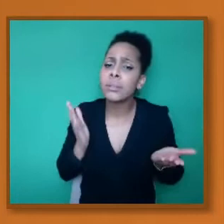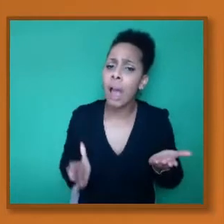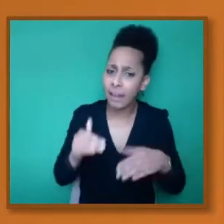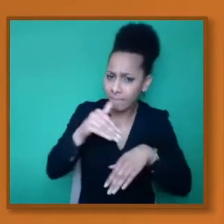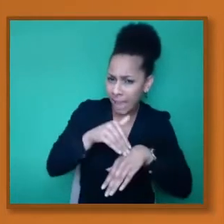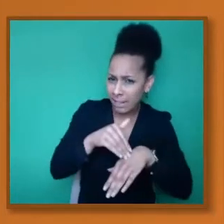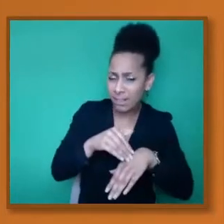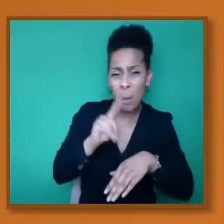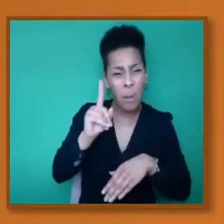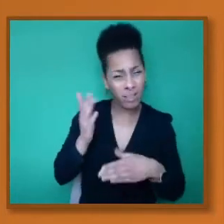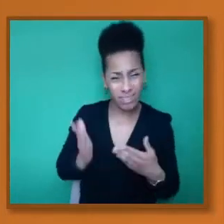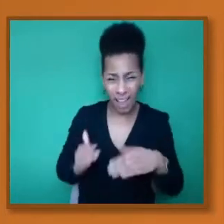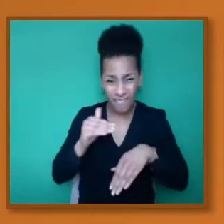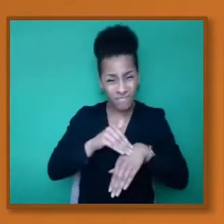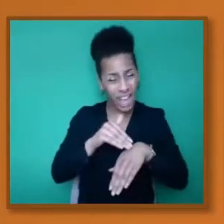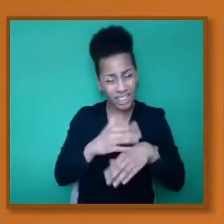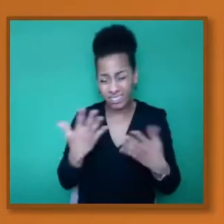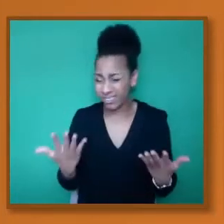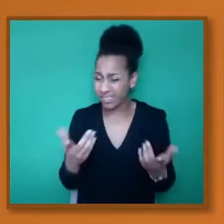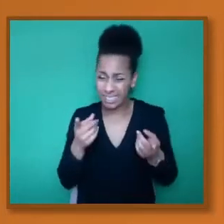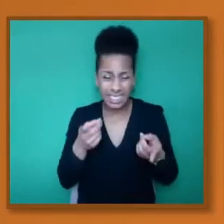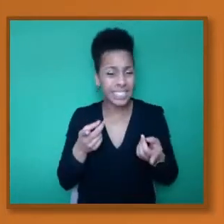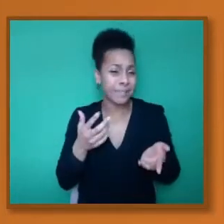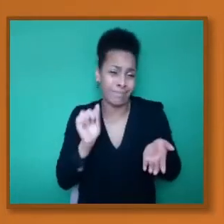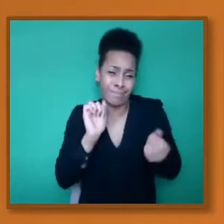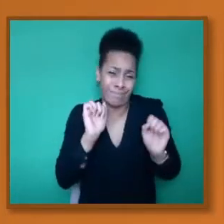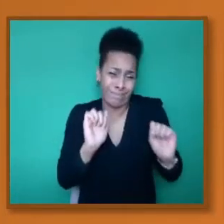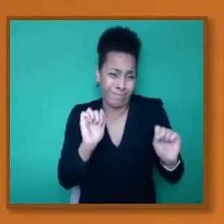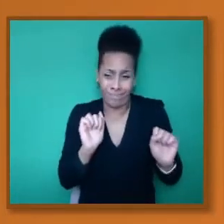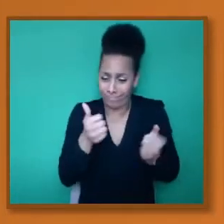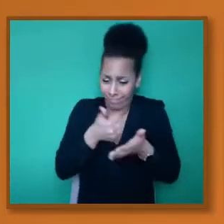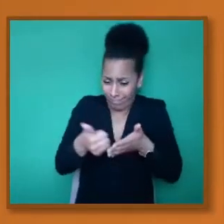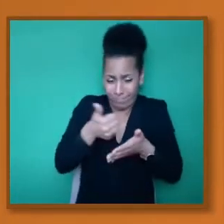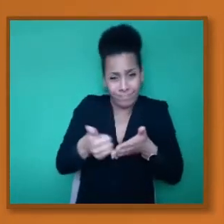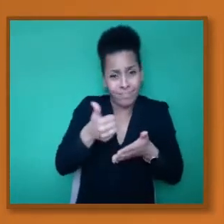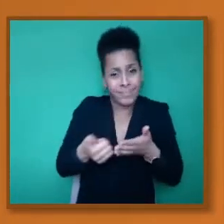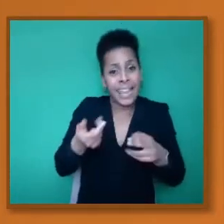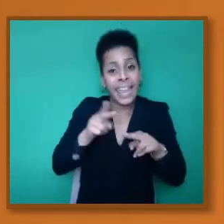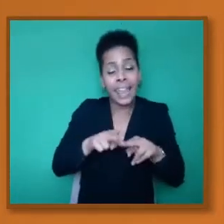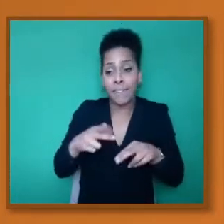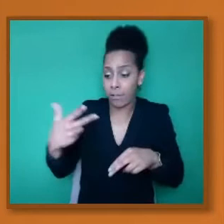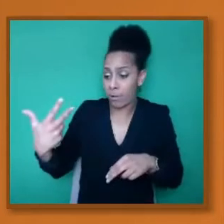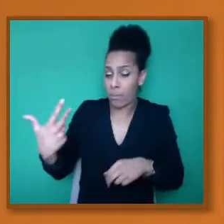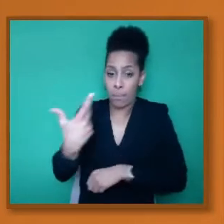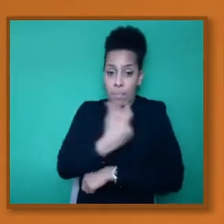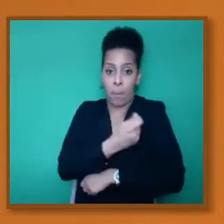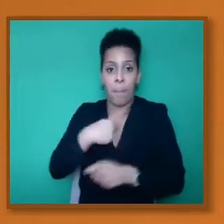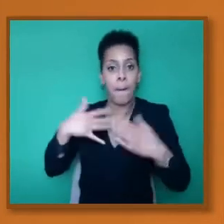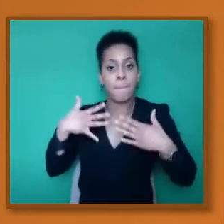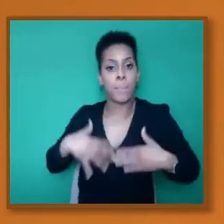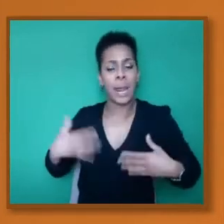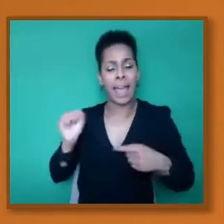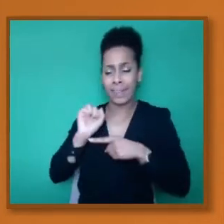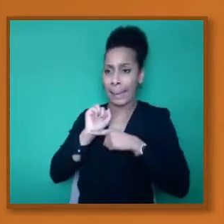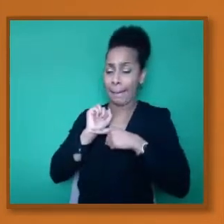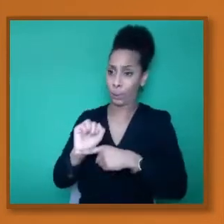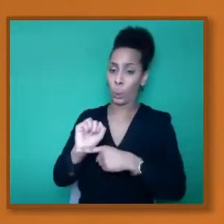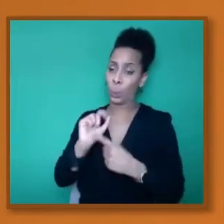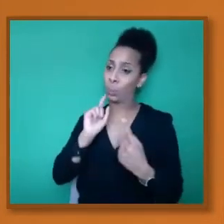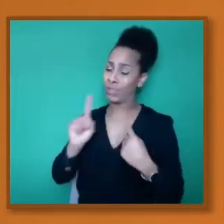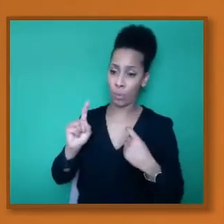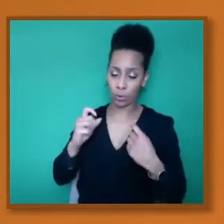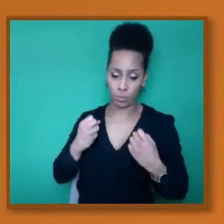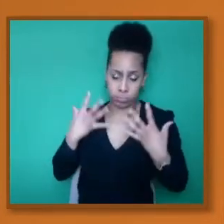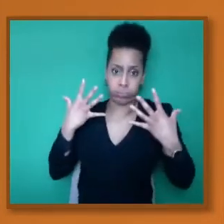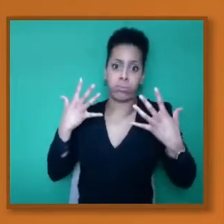normally occur when the body's making an immune response. Okay. So the side effects aren't something which is